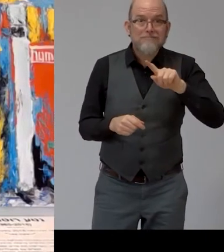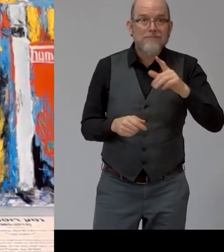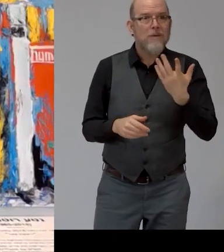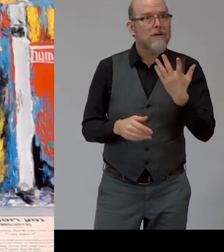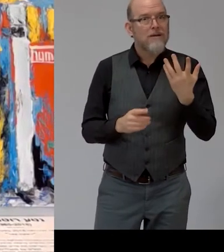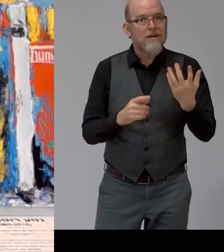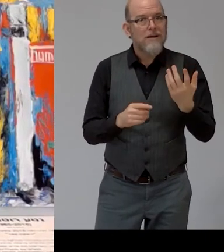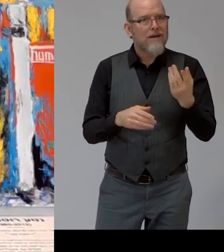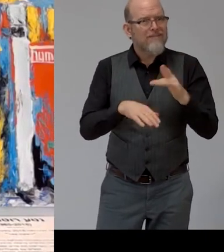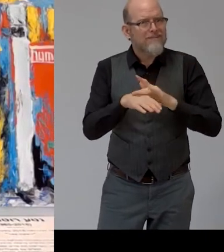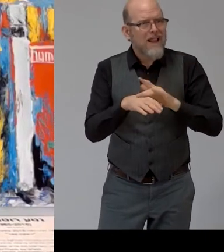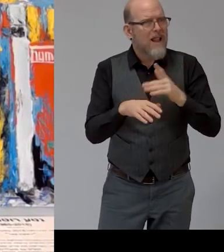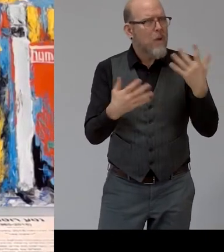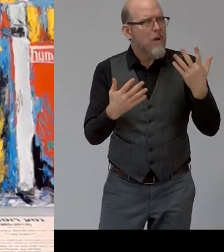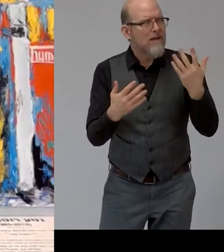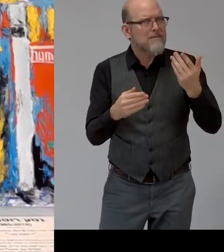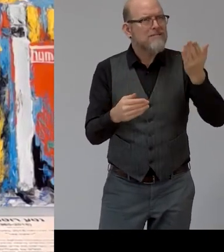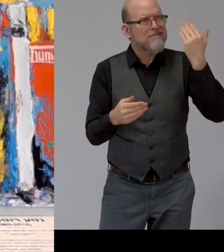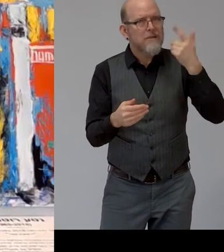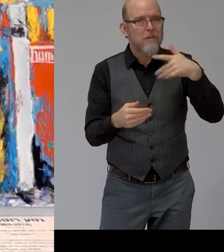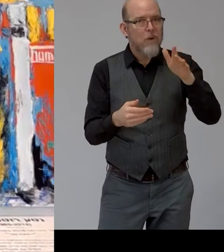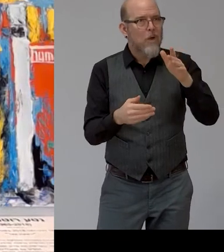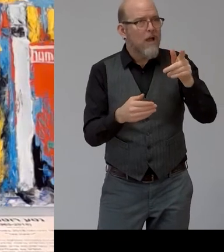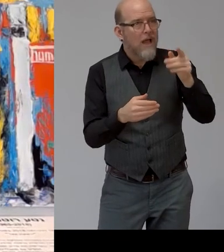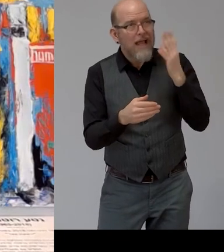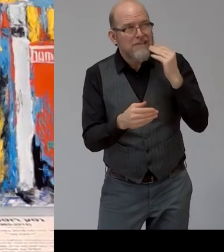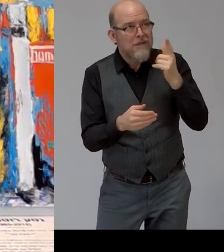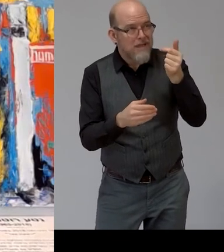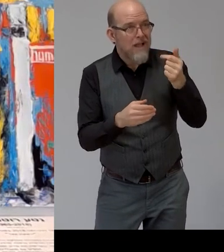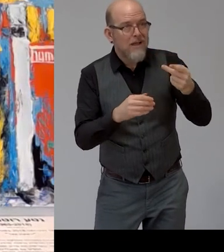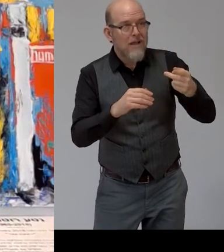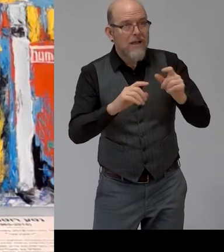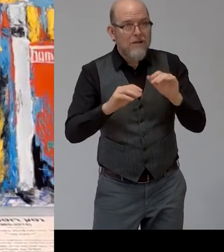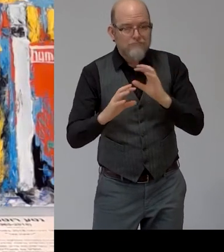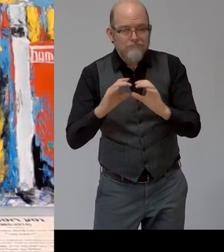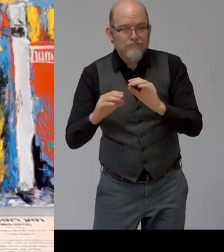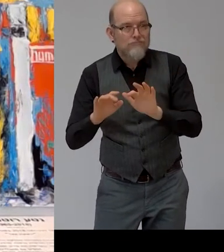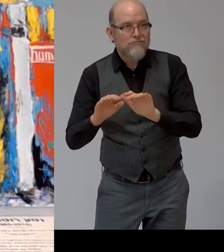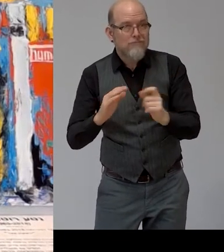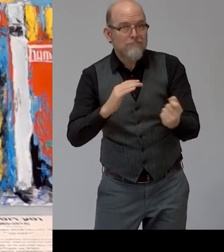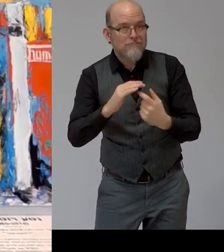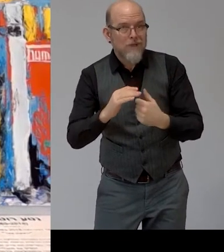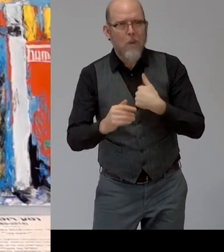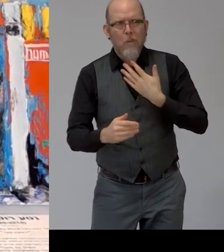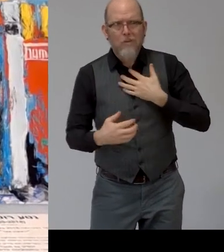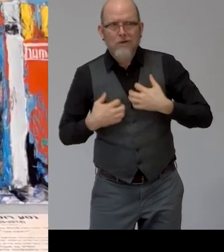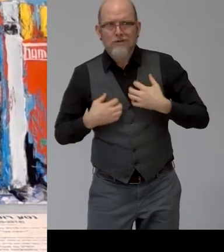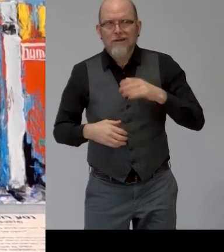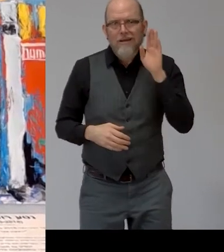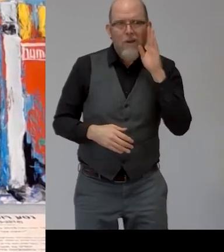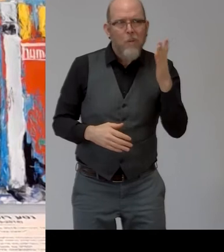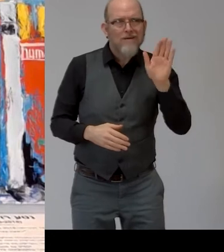i would love to hear some responses guys this is what we were talking about not successful ricardo